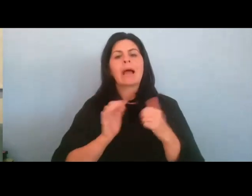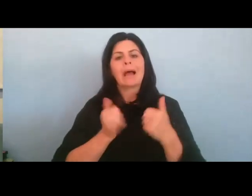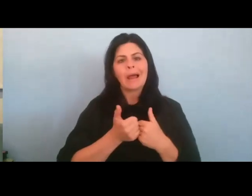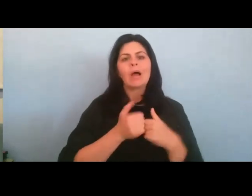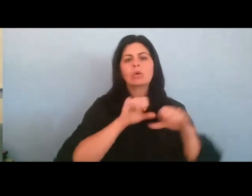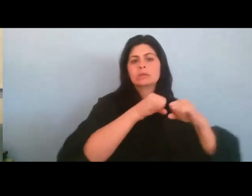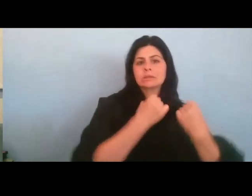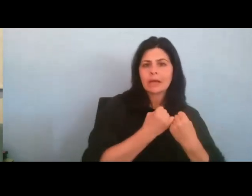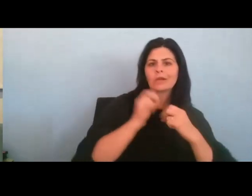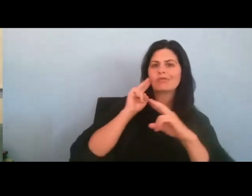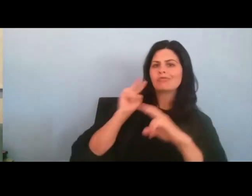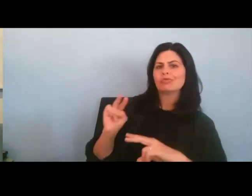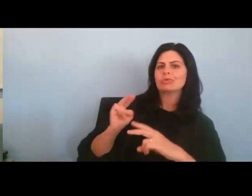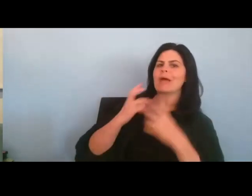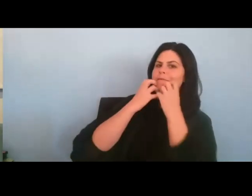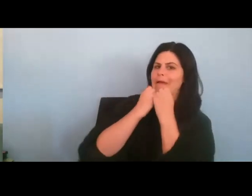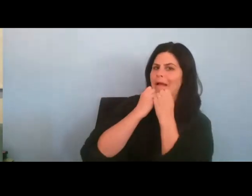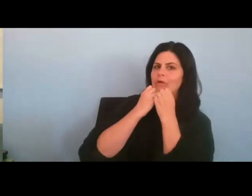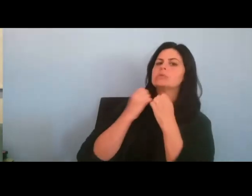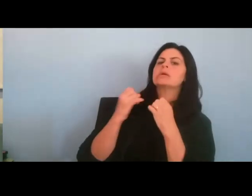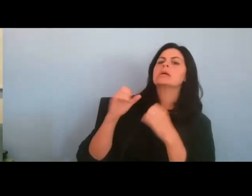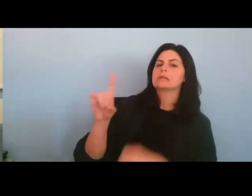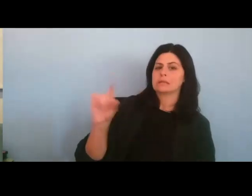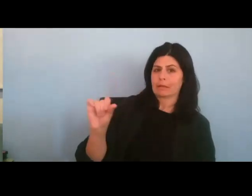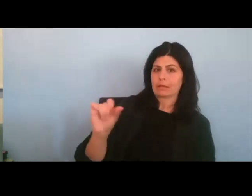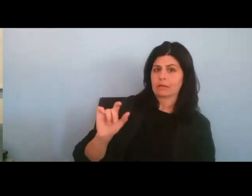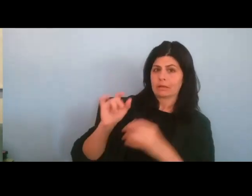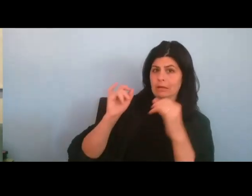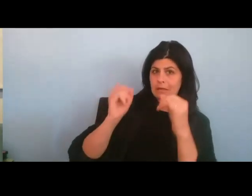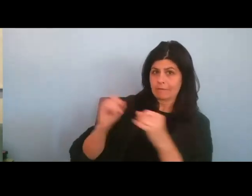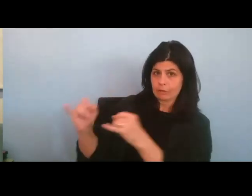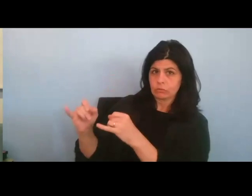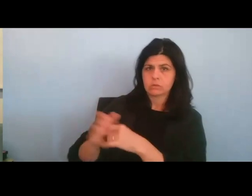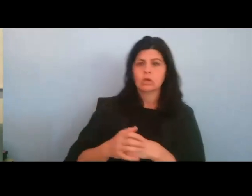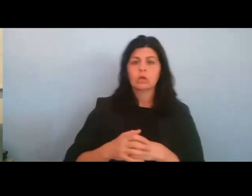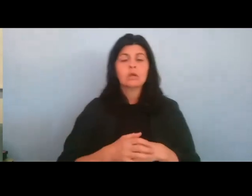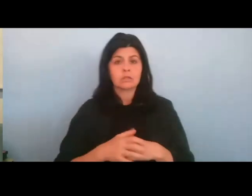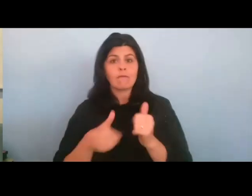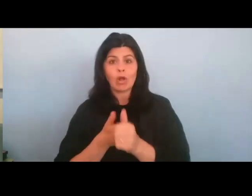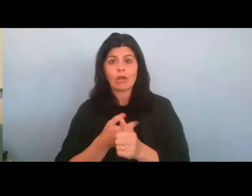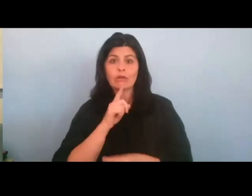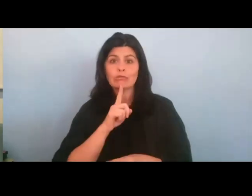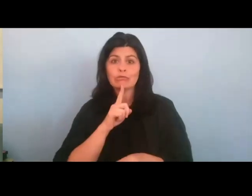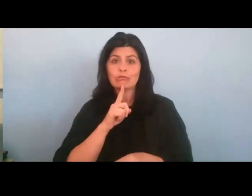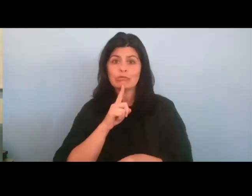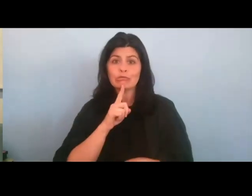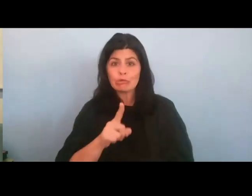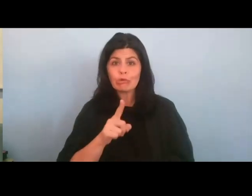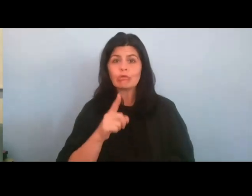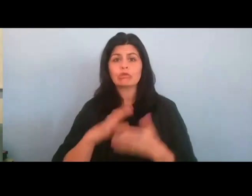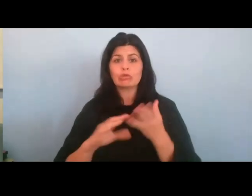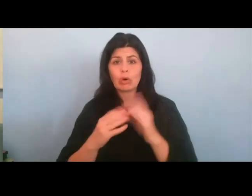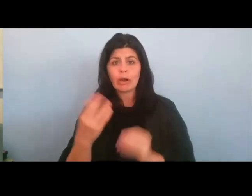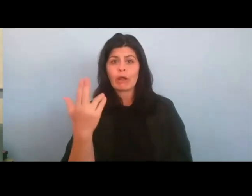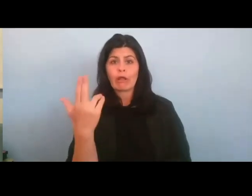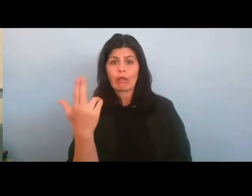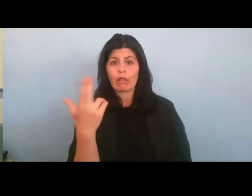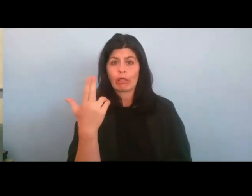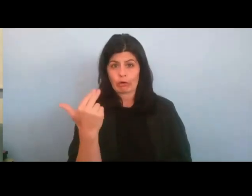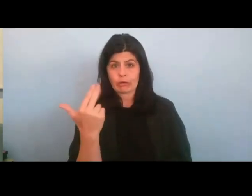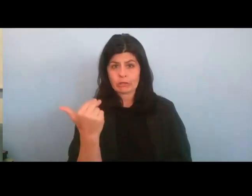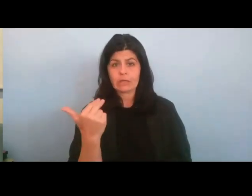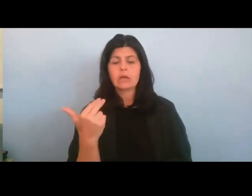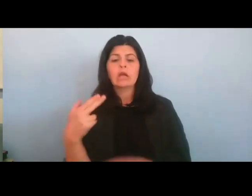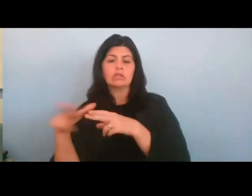individuals. Based on a true story, 13 is a short film about a mother fighting to have a bat